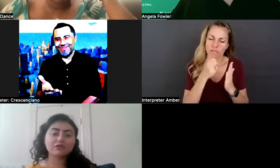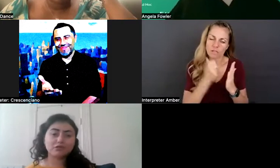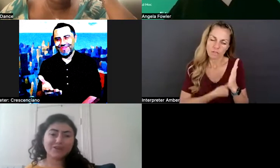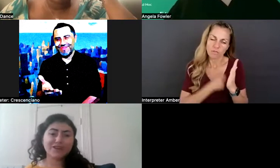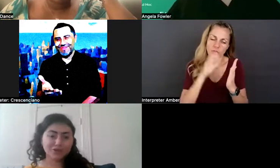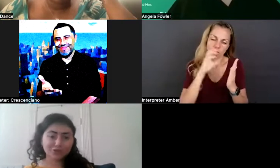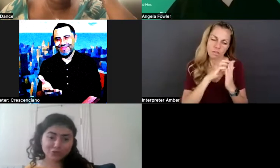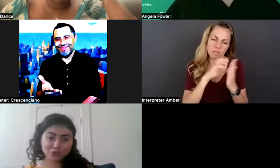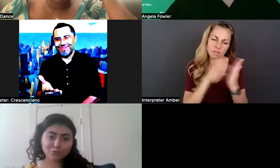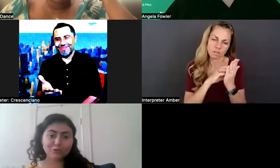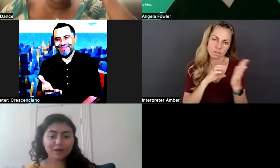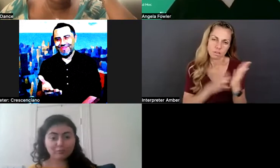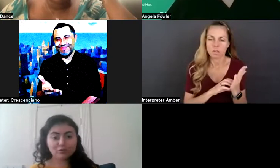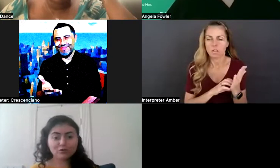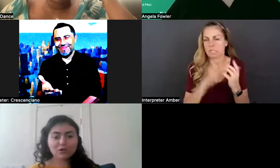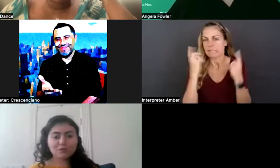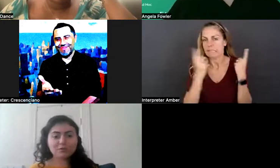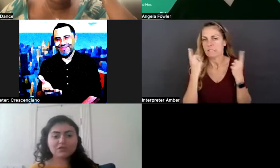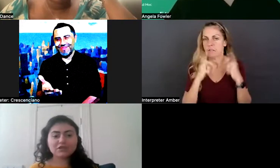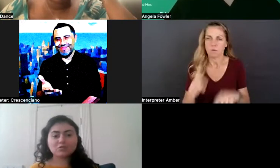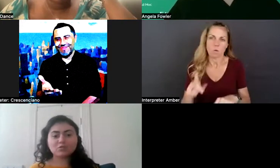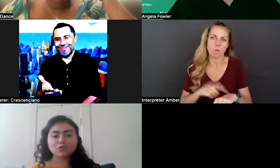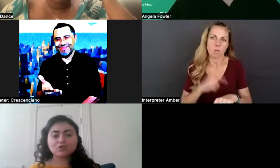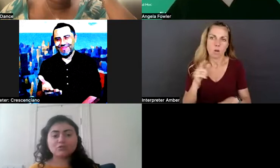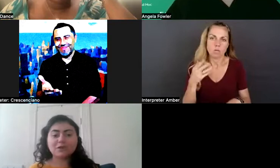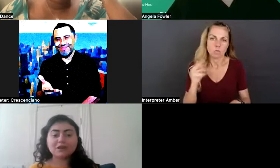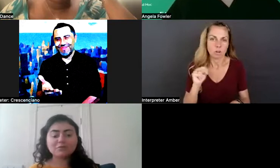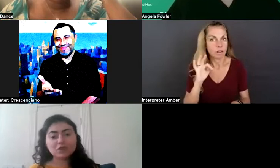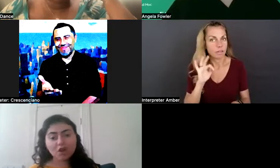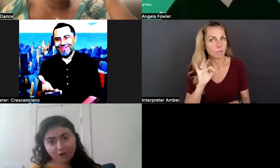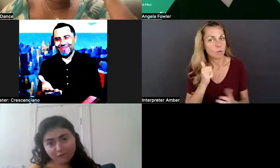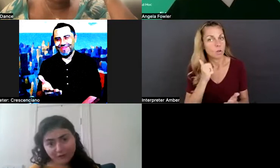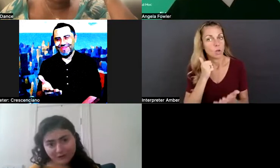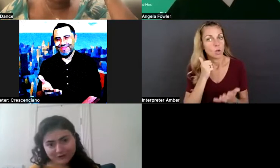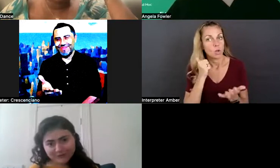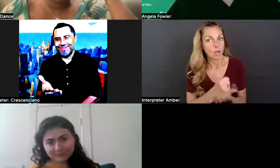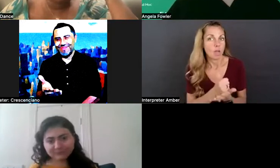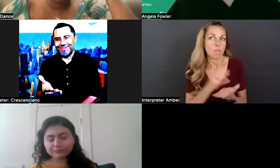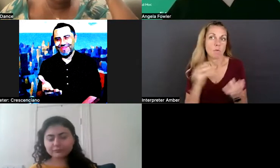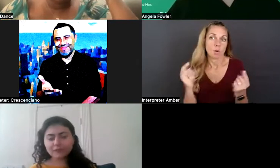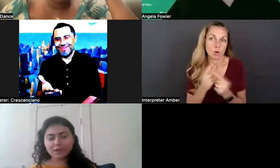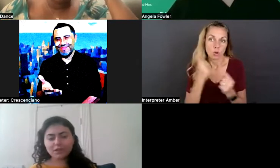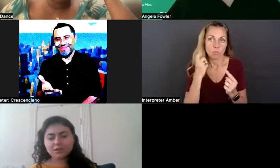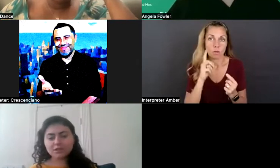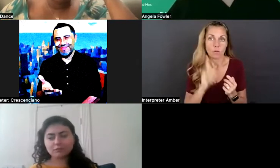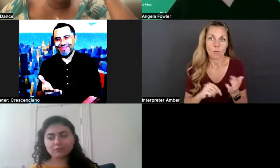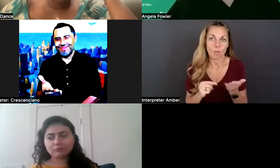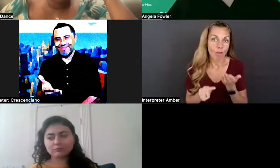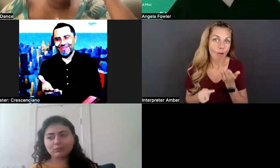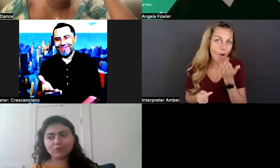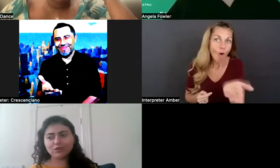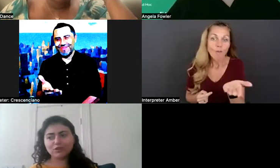run, whether it's going to hurt you or help you, because what you might be offered, it